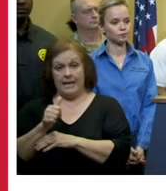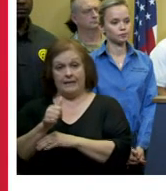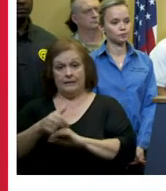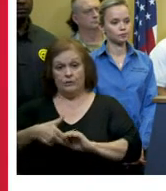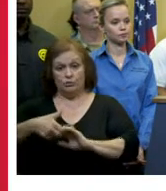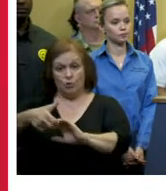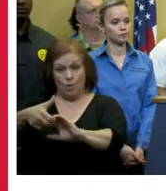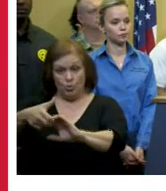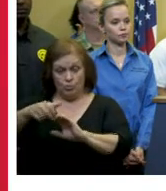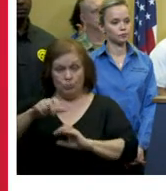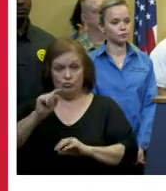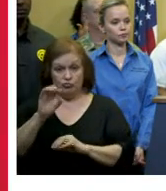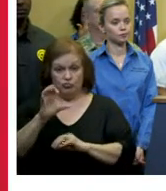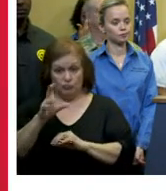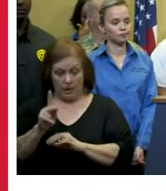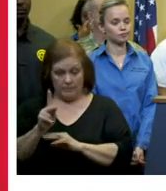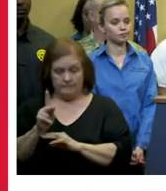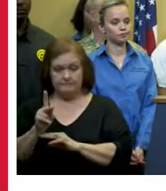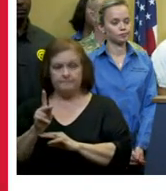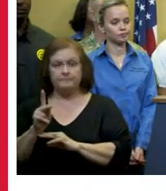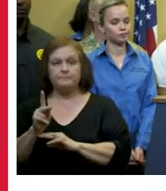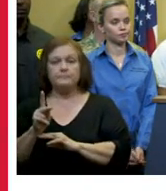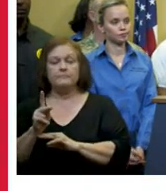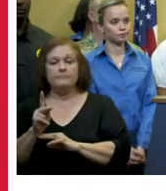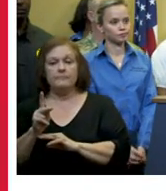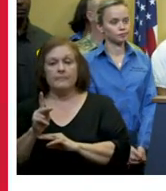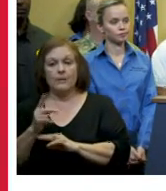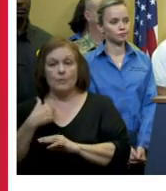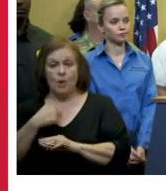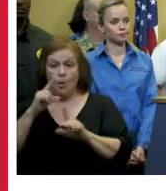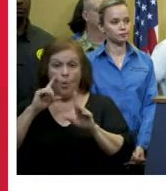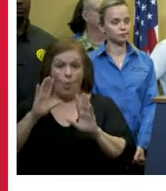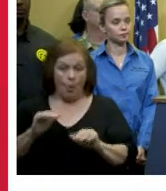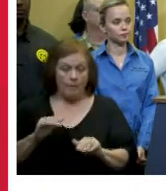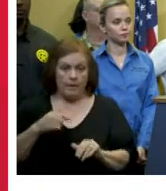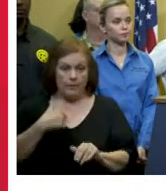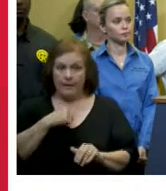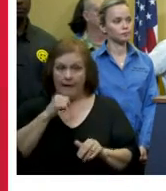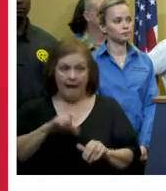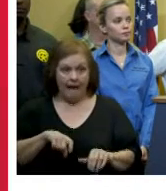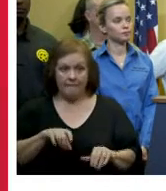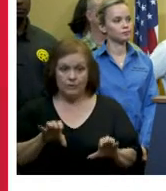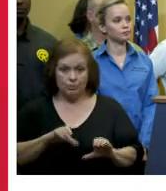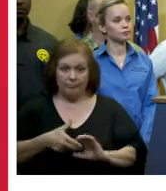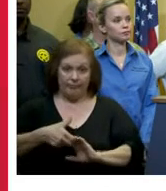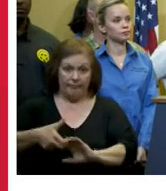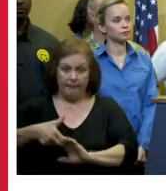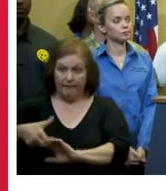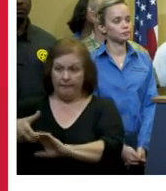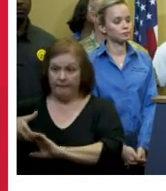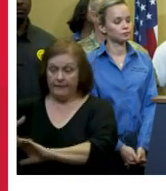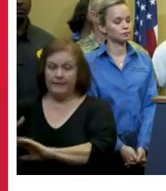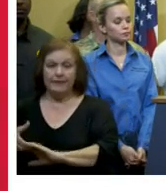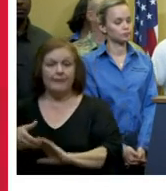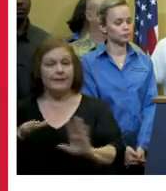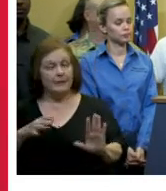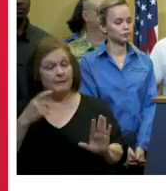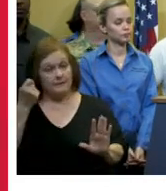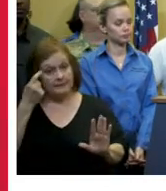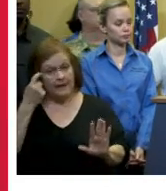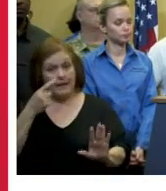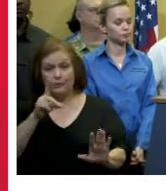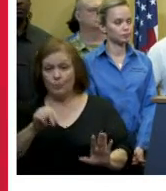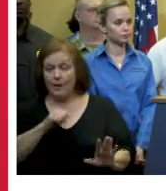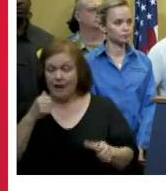have to initiate a courtesy towing program we hope we don't have to do that very often if you're a driver don't drive in water real simple